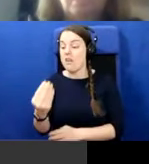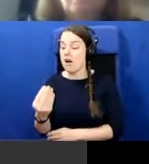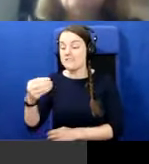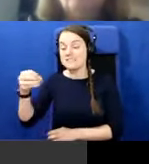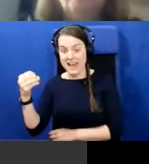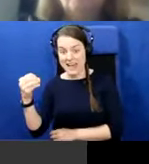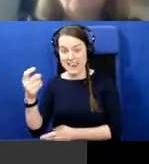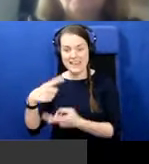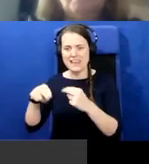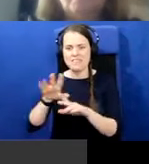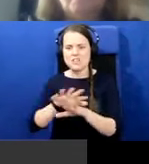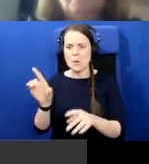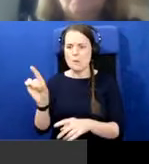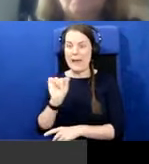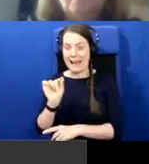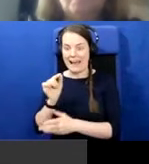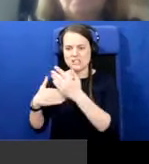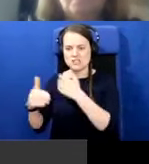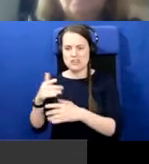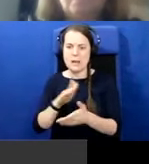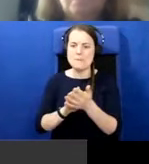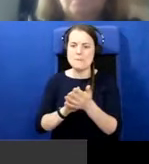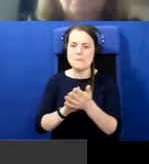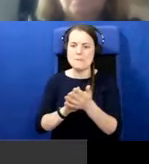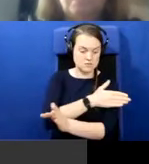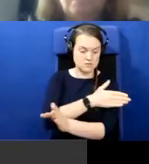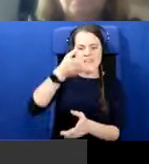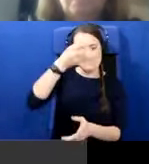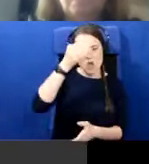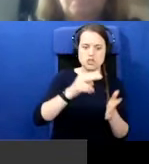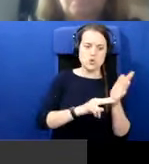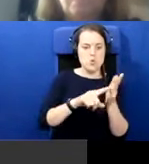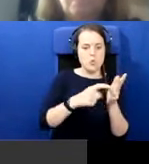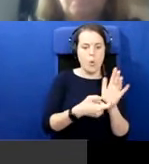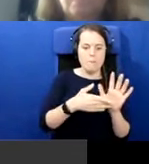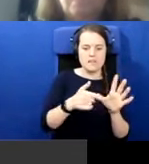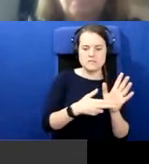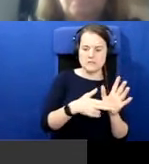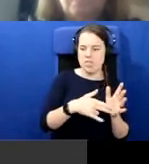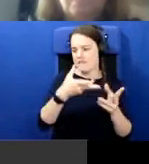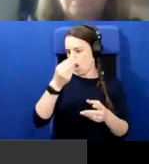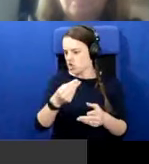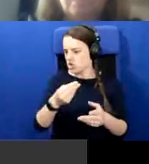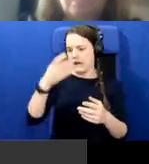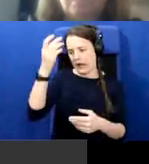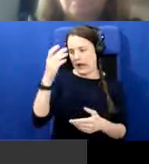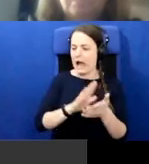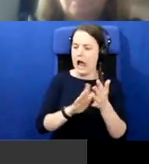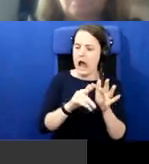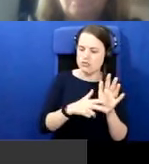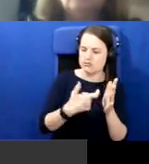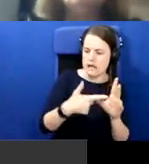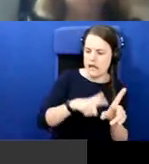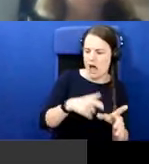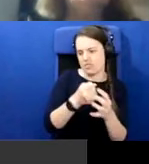that, you know, they've, they've learned about the Normans, they've learned about the Battle of Hastings, they've learned about King Henry and his wives, but yet they're not learning about the place,